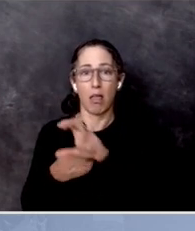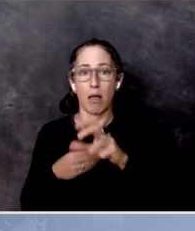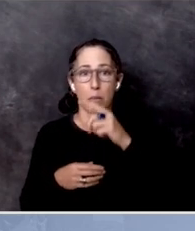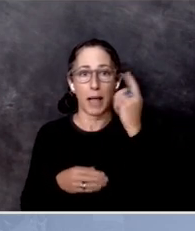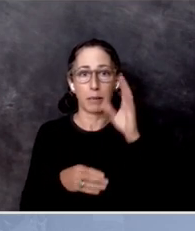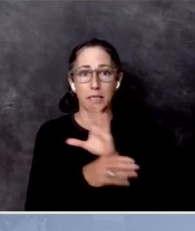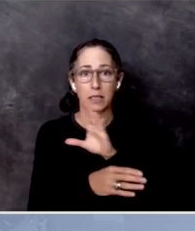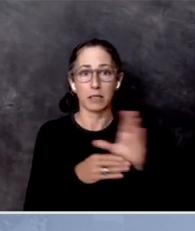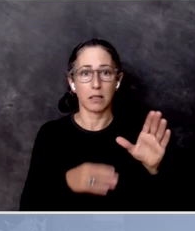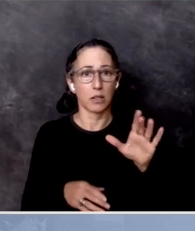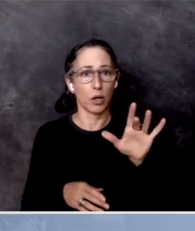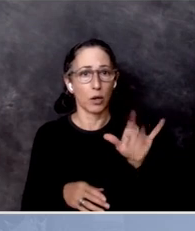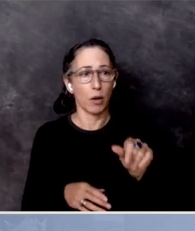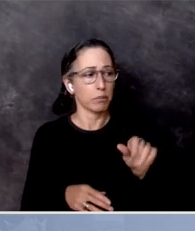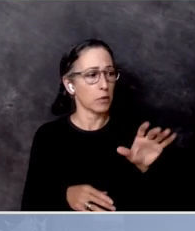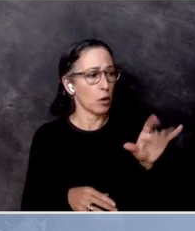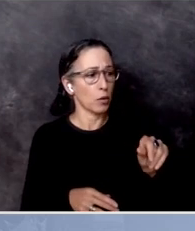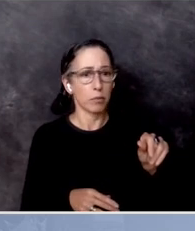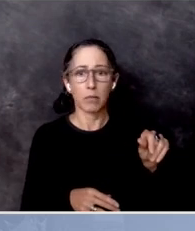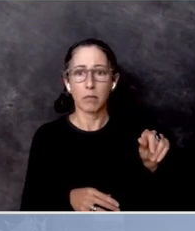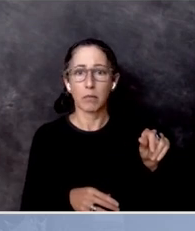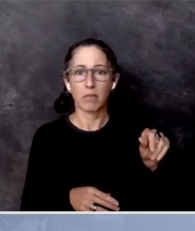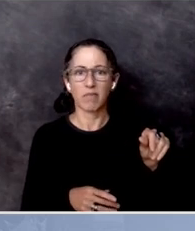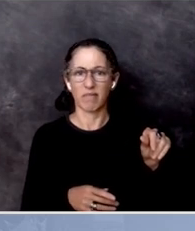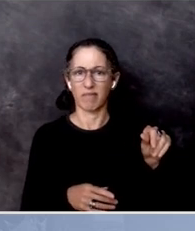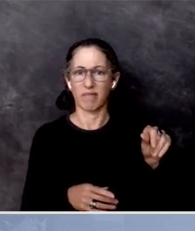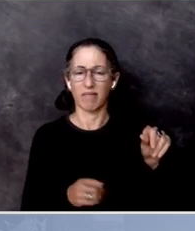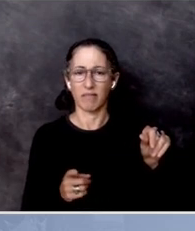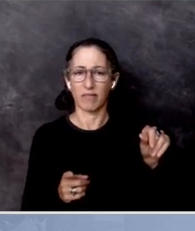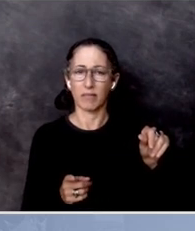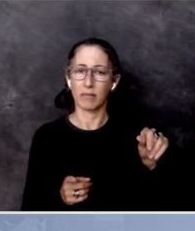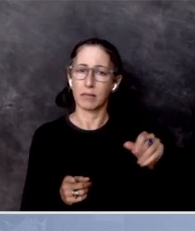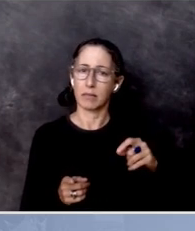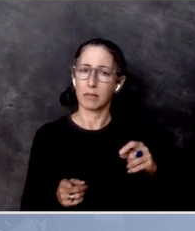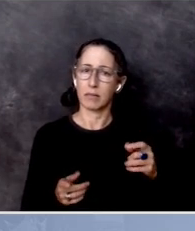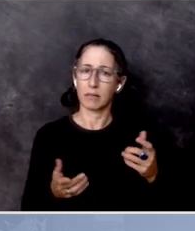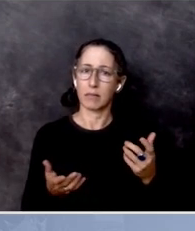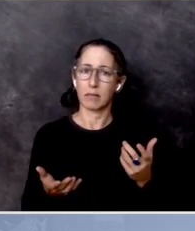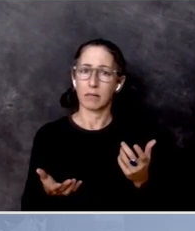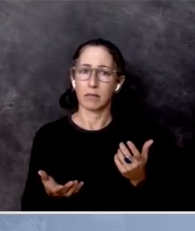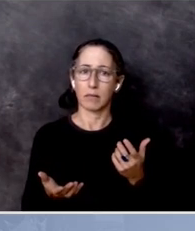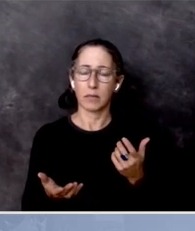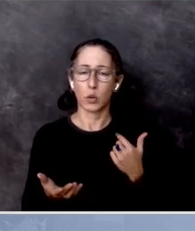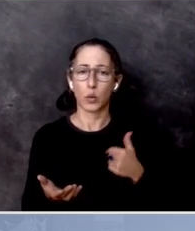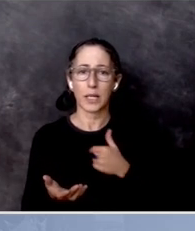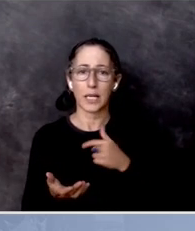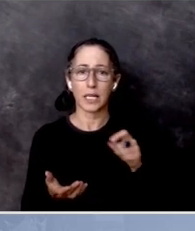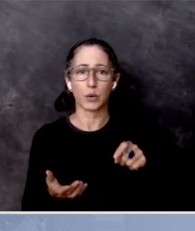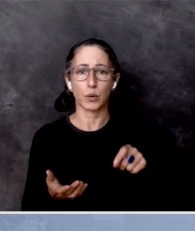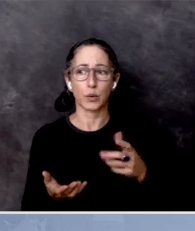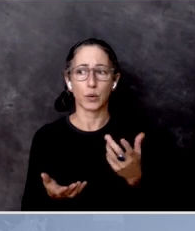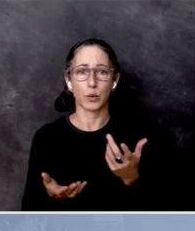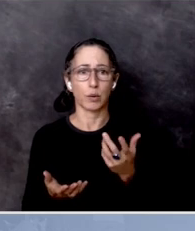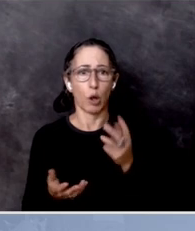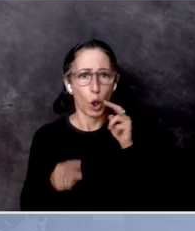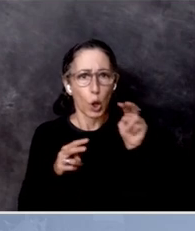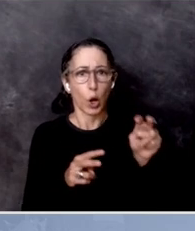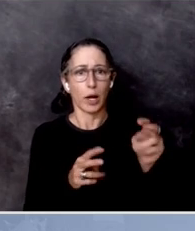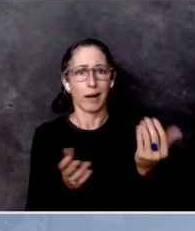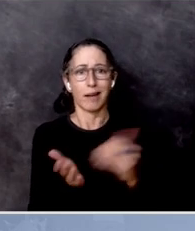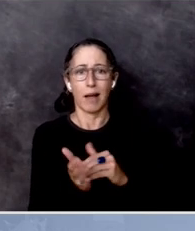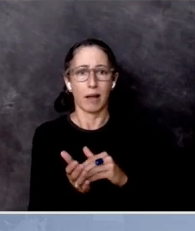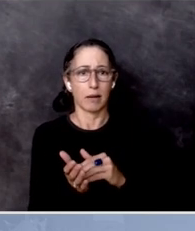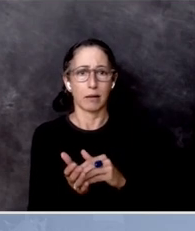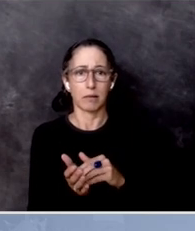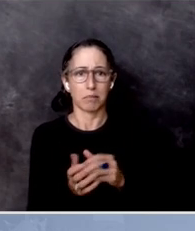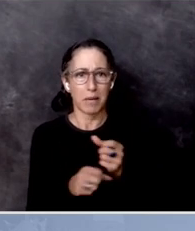That is something that we're almost certainly going to have to revisit. If